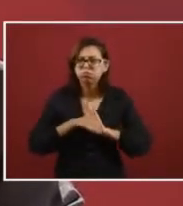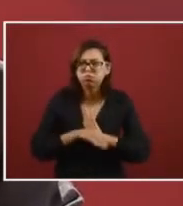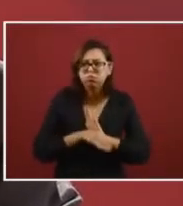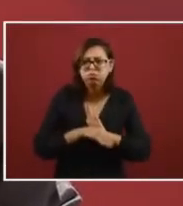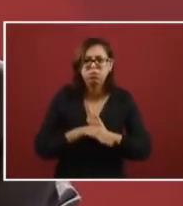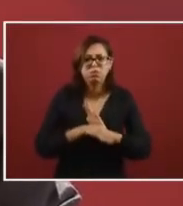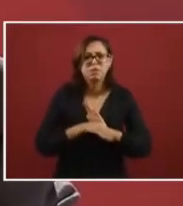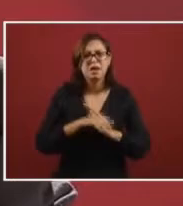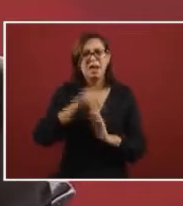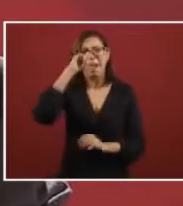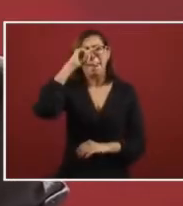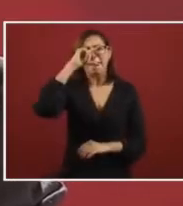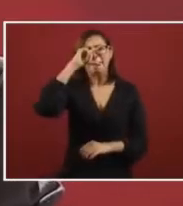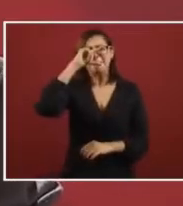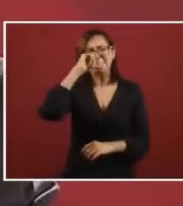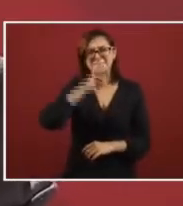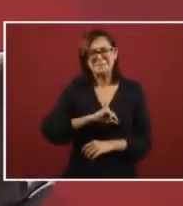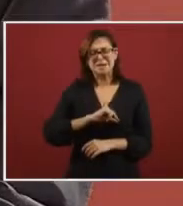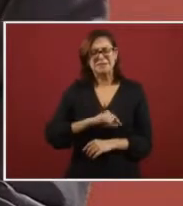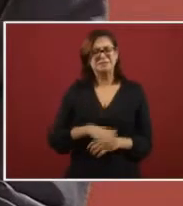deplorable condition